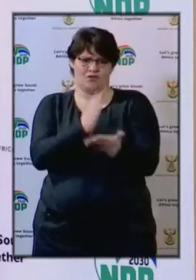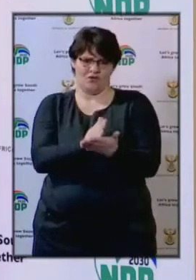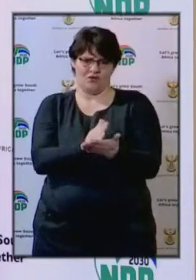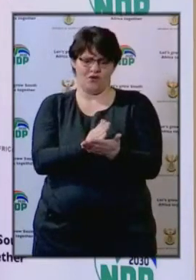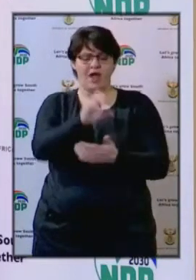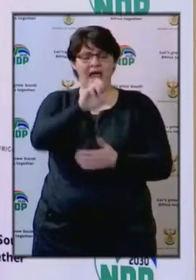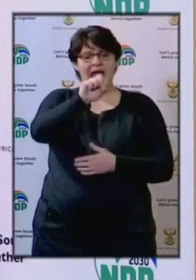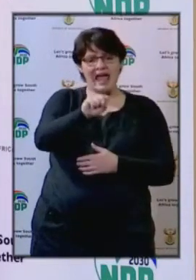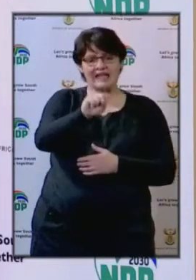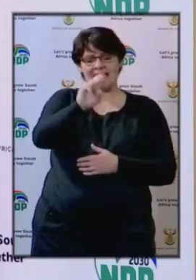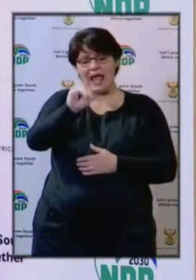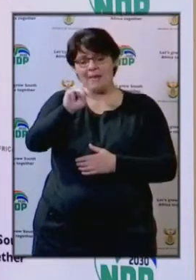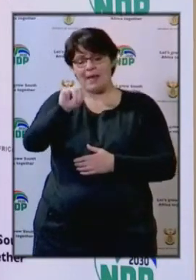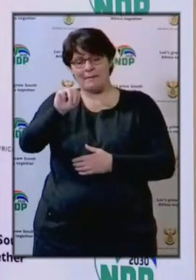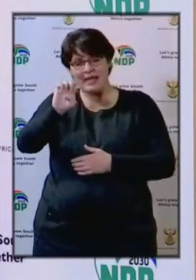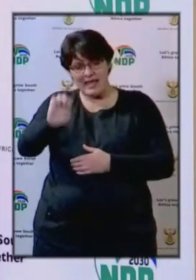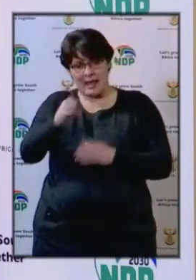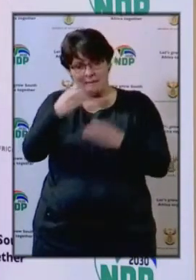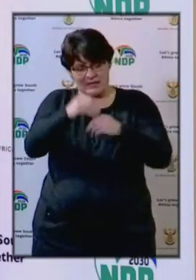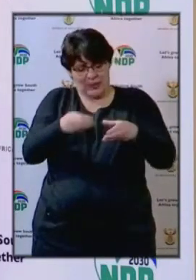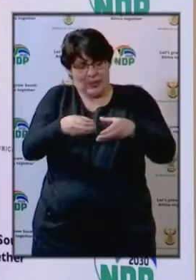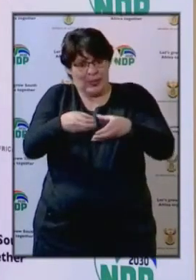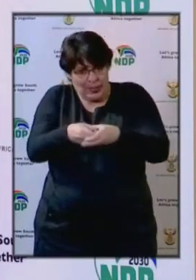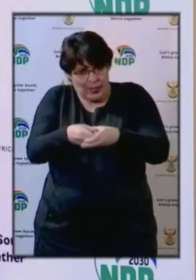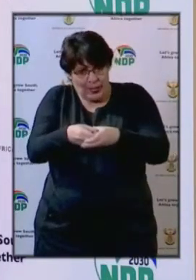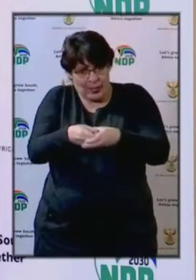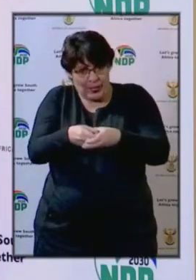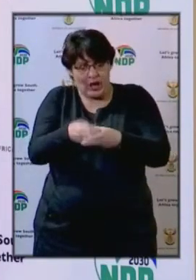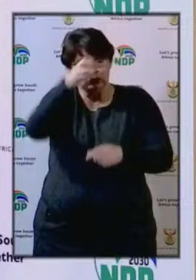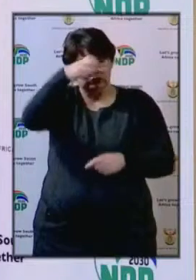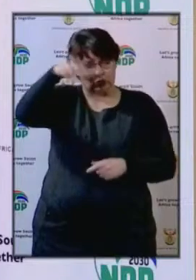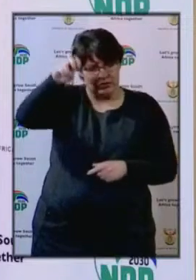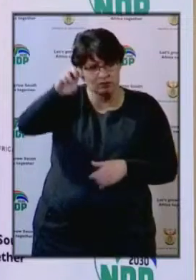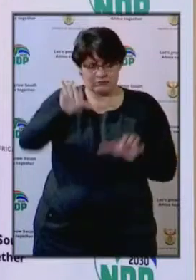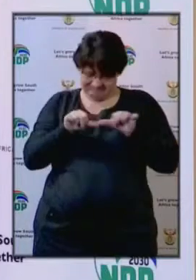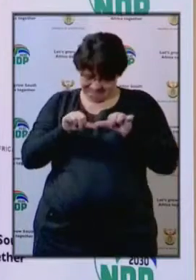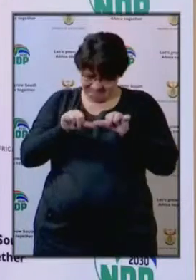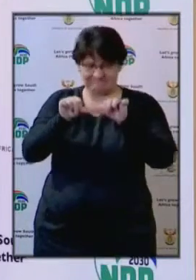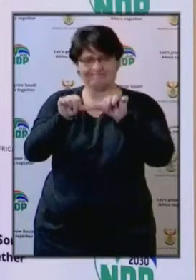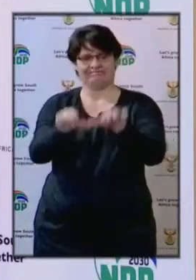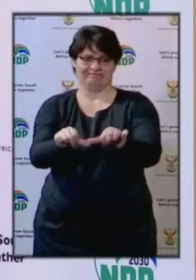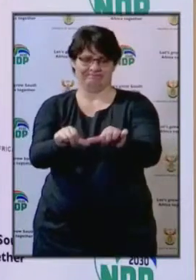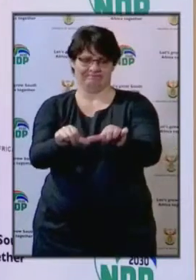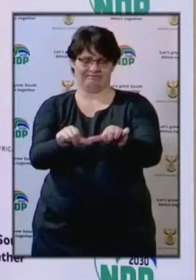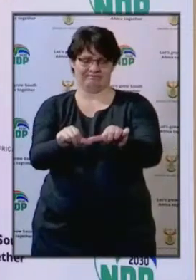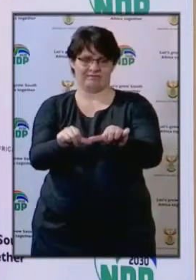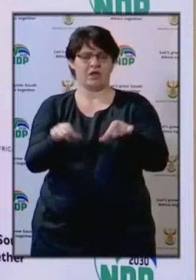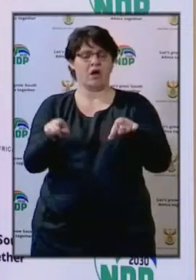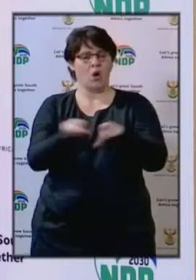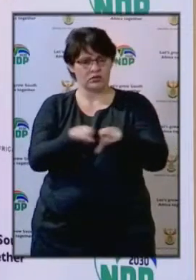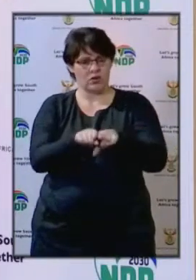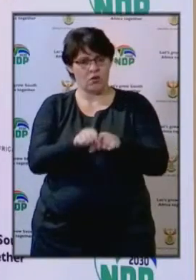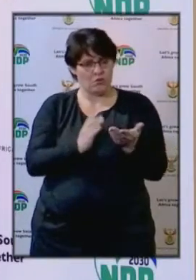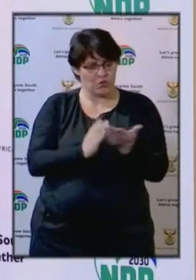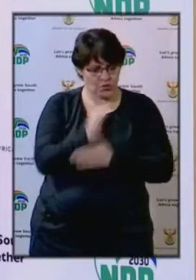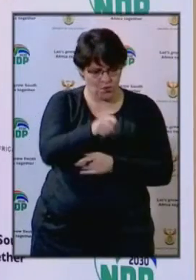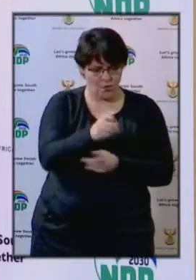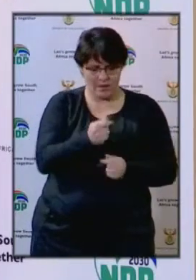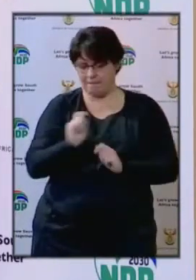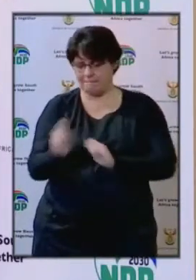SMMEs in the tourism sector survive the crisis we put together, the Tourism Relief Fund.